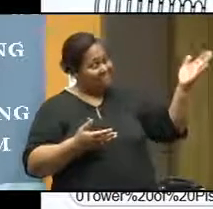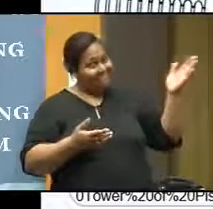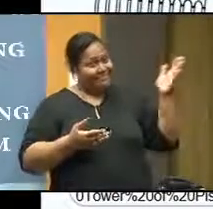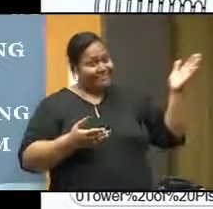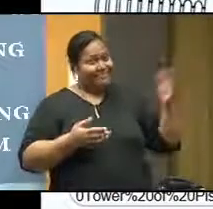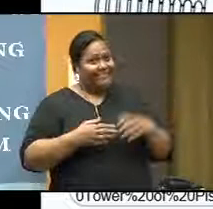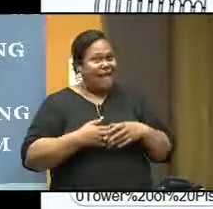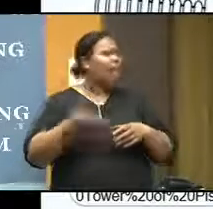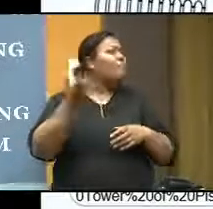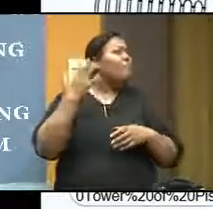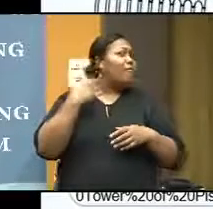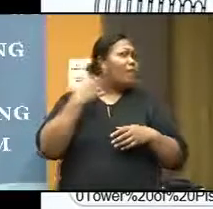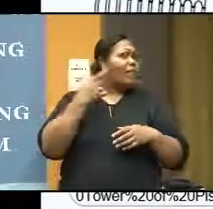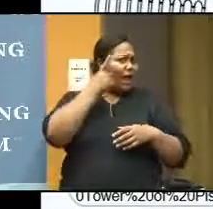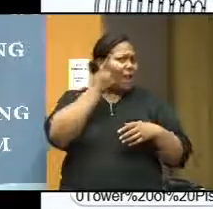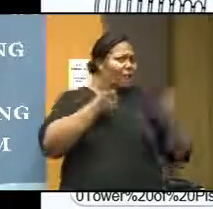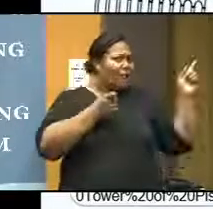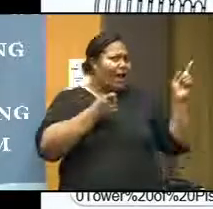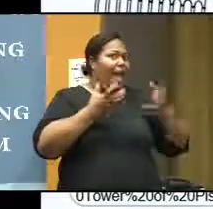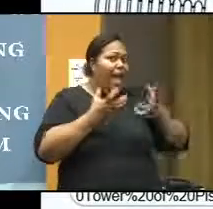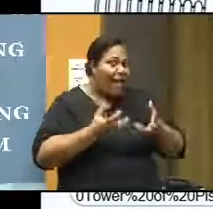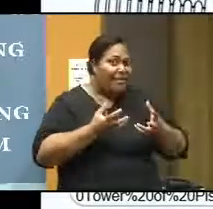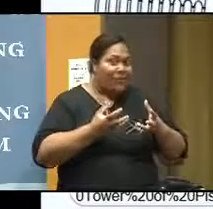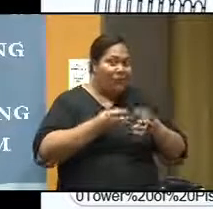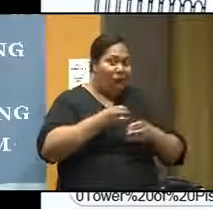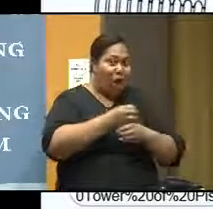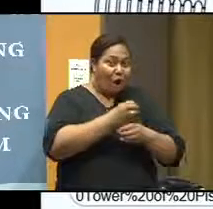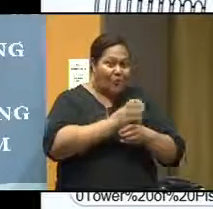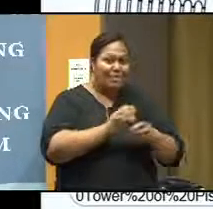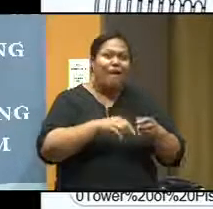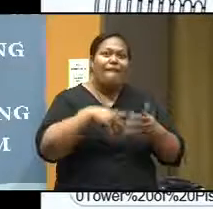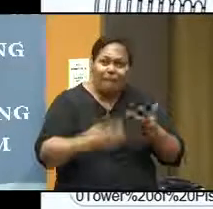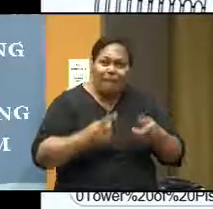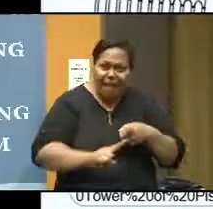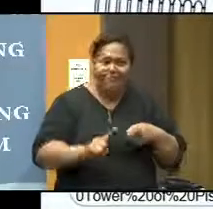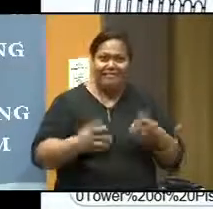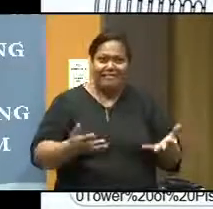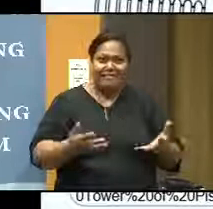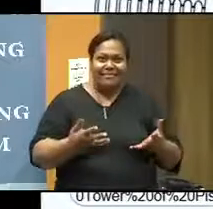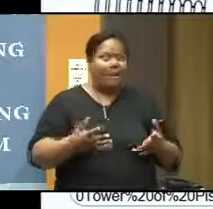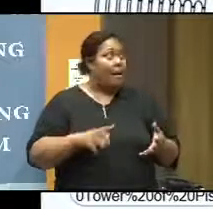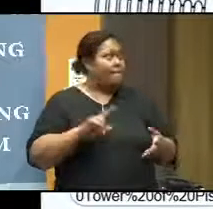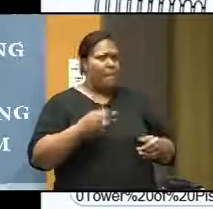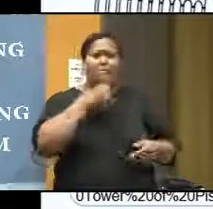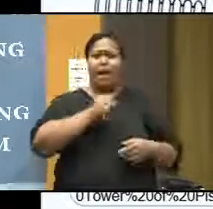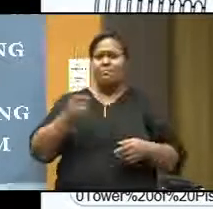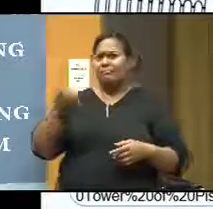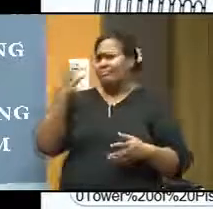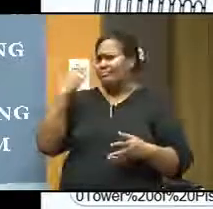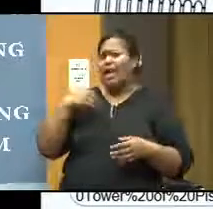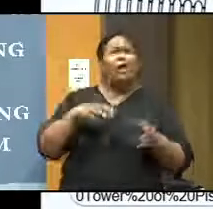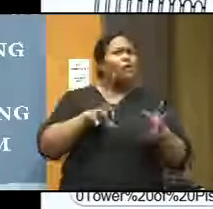that, the concept was that the heavier objects will fall faster. And this guy did an experiment, he, from a